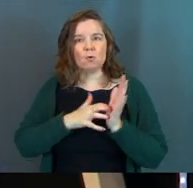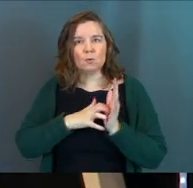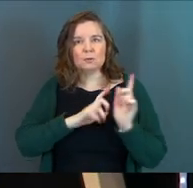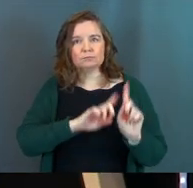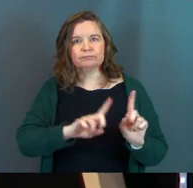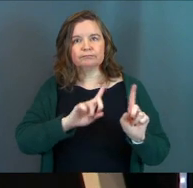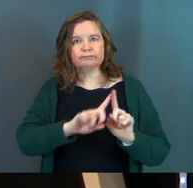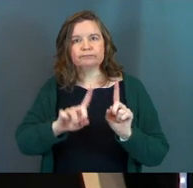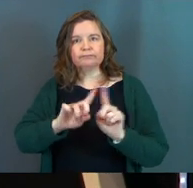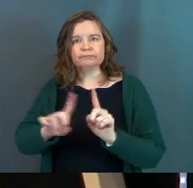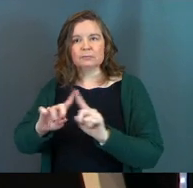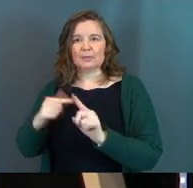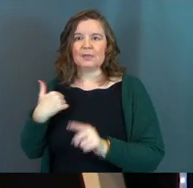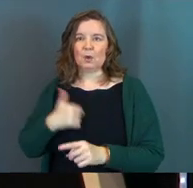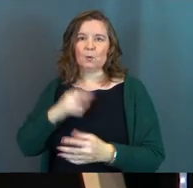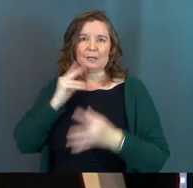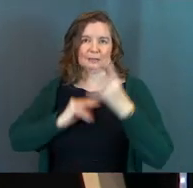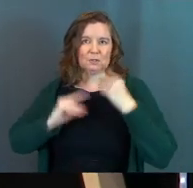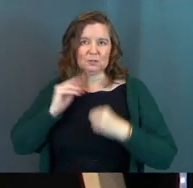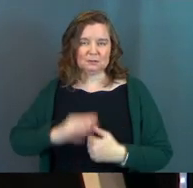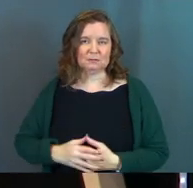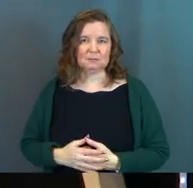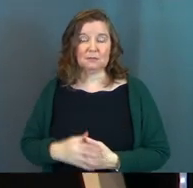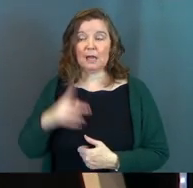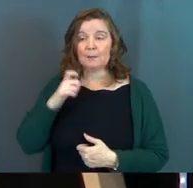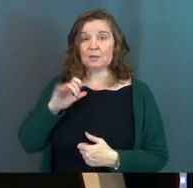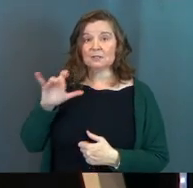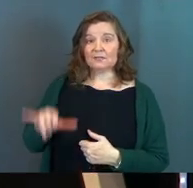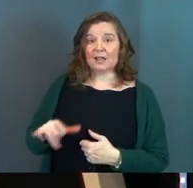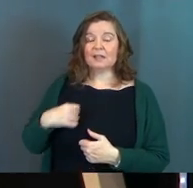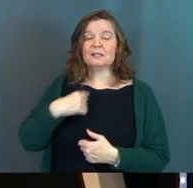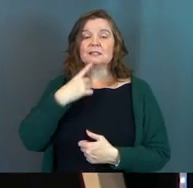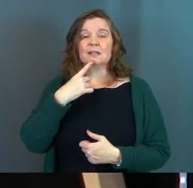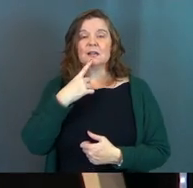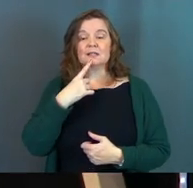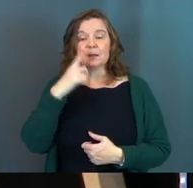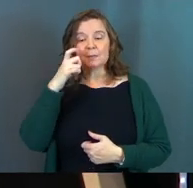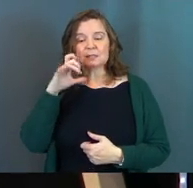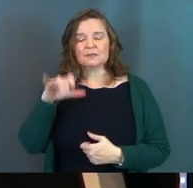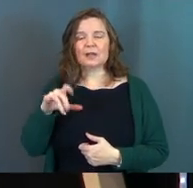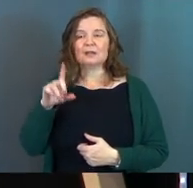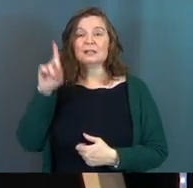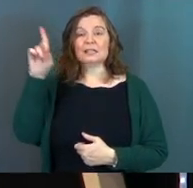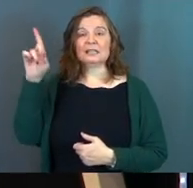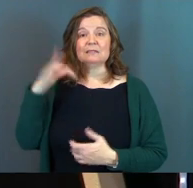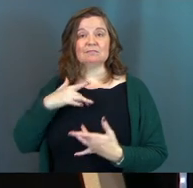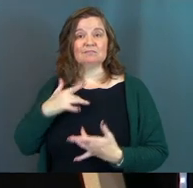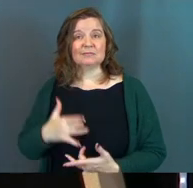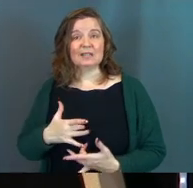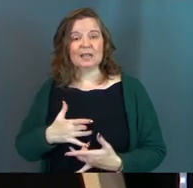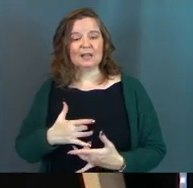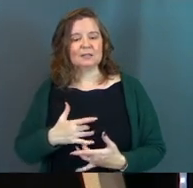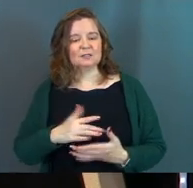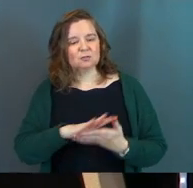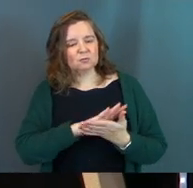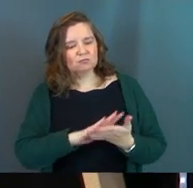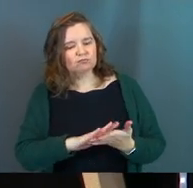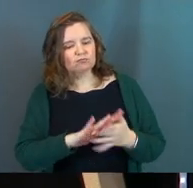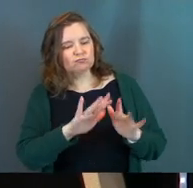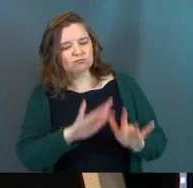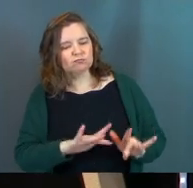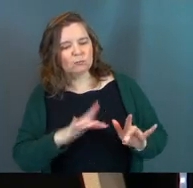weaknesses. that we go through. And because of that, it says, because of that, he's inclined to deal gently with us.